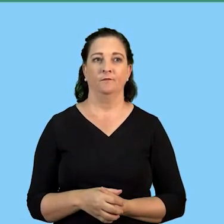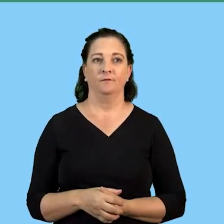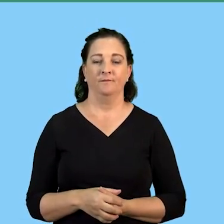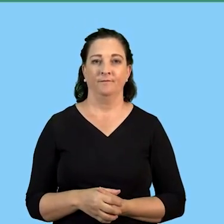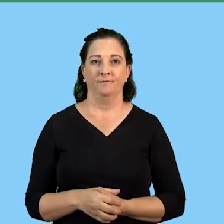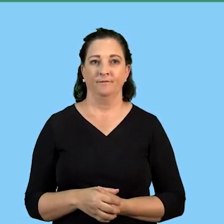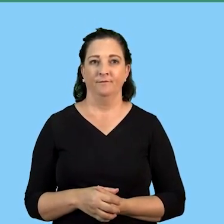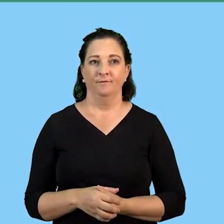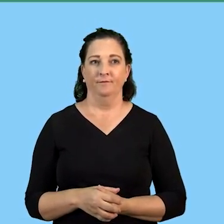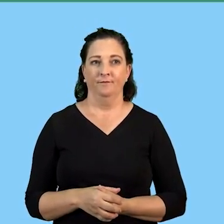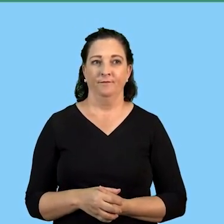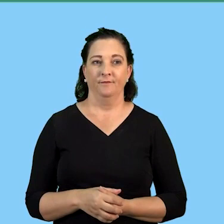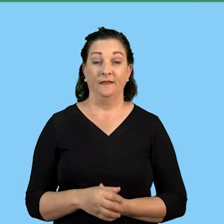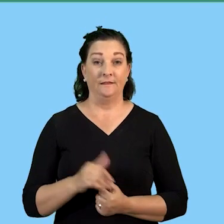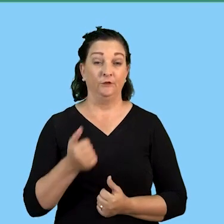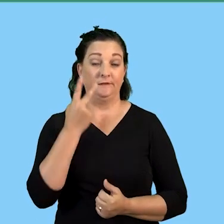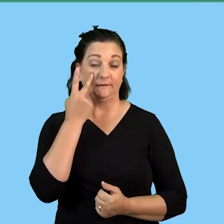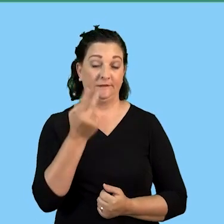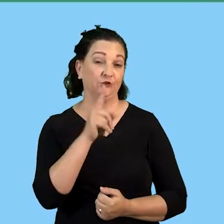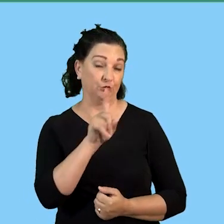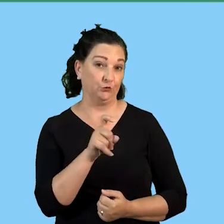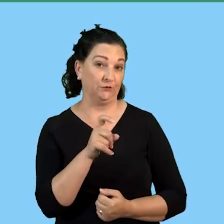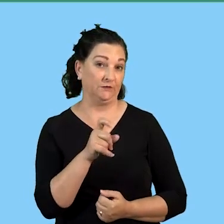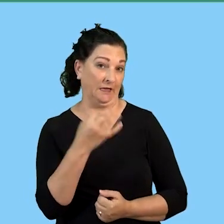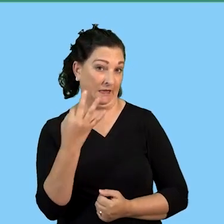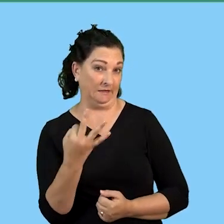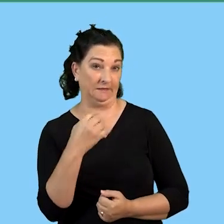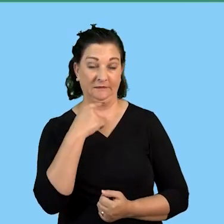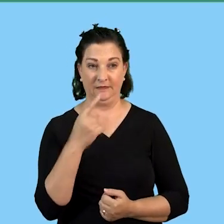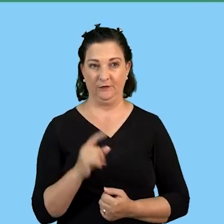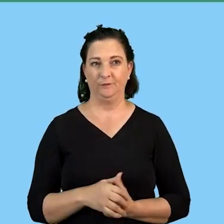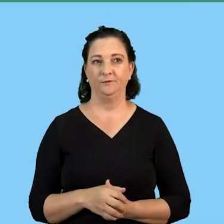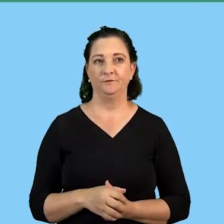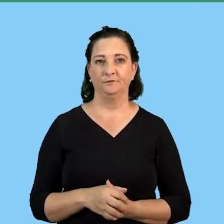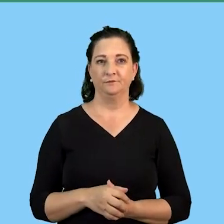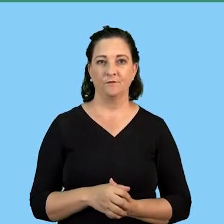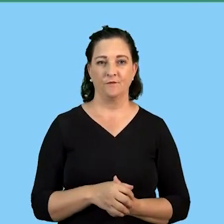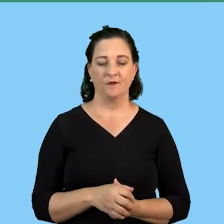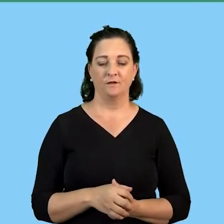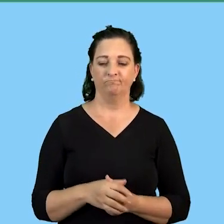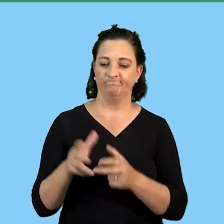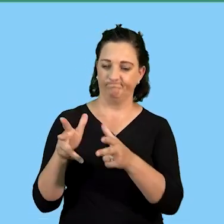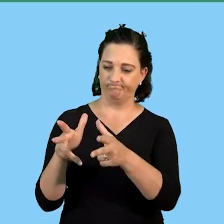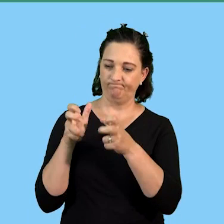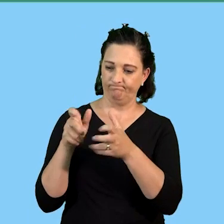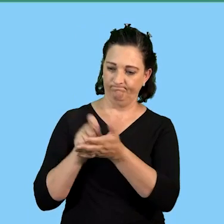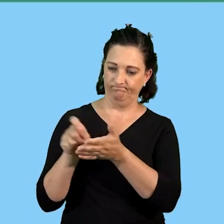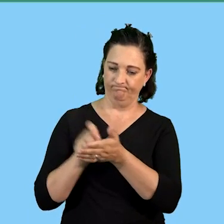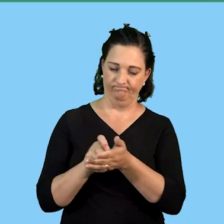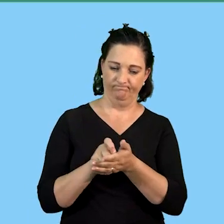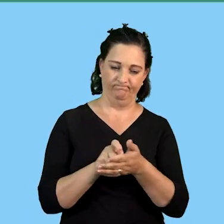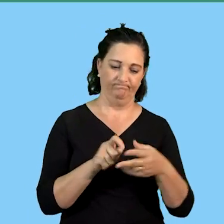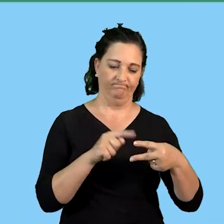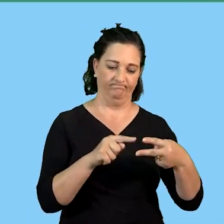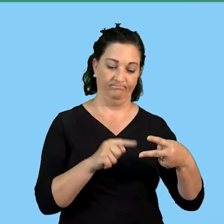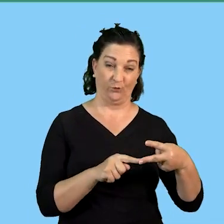on let us see what the question says question number three it says quote two action planning steps applied